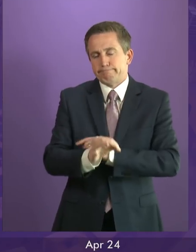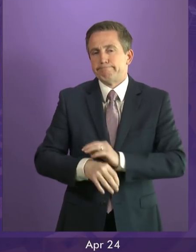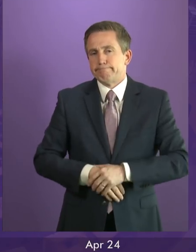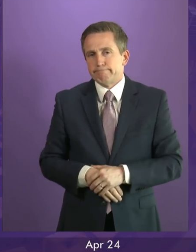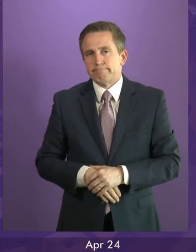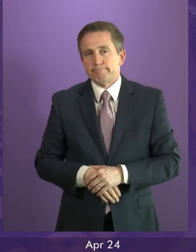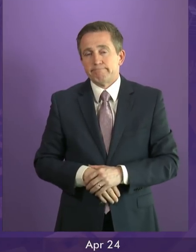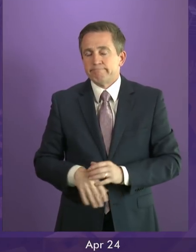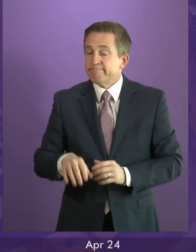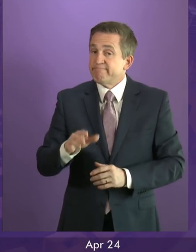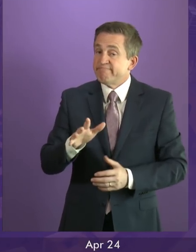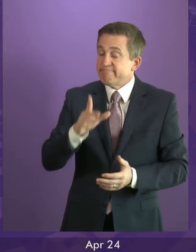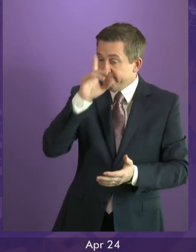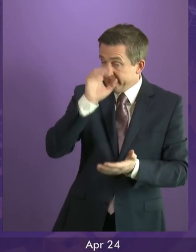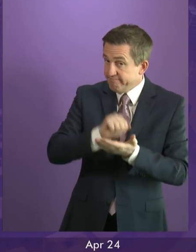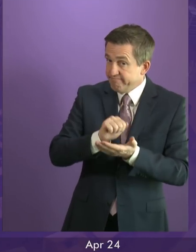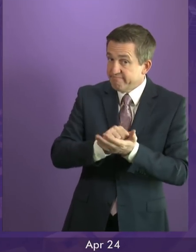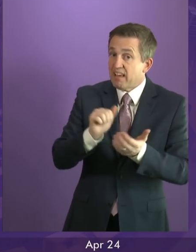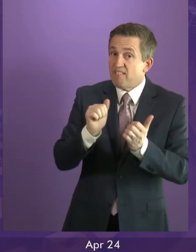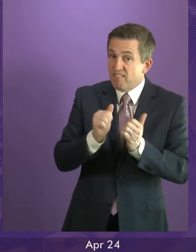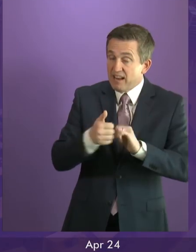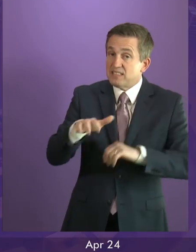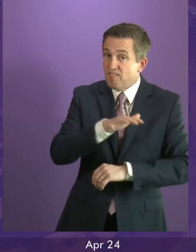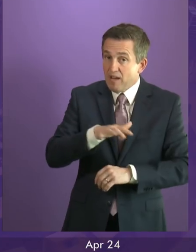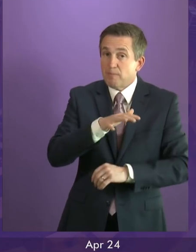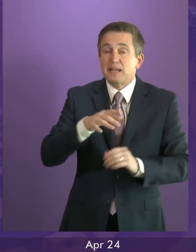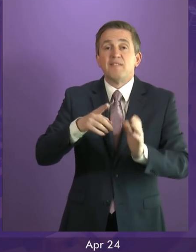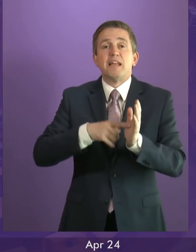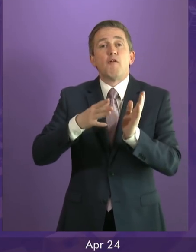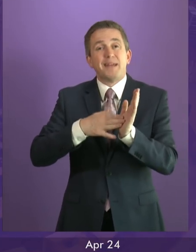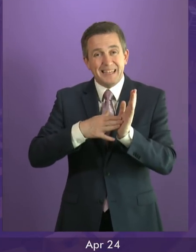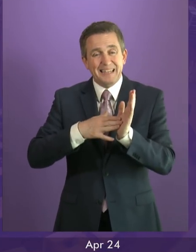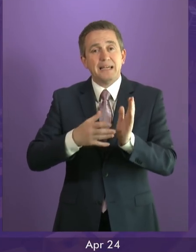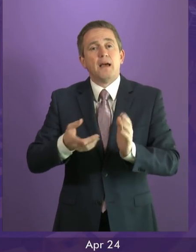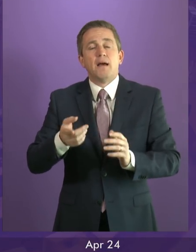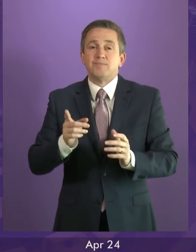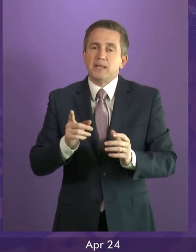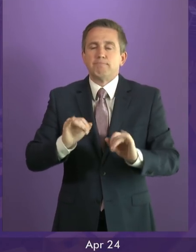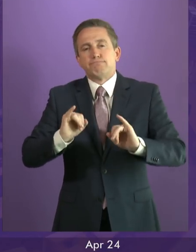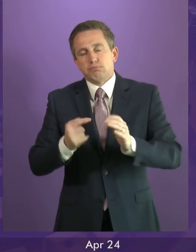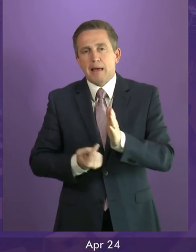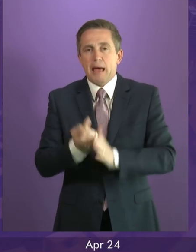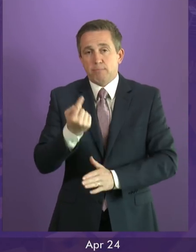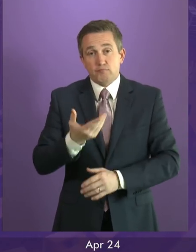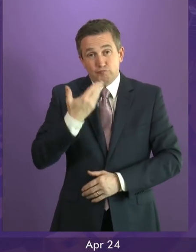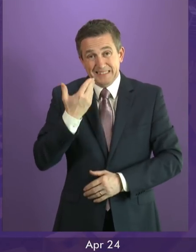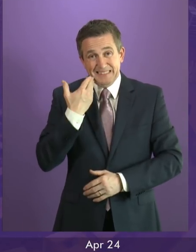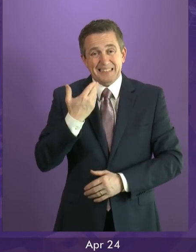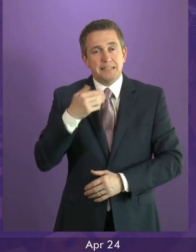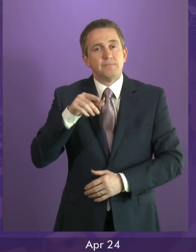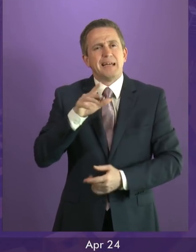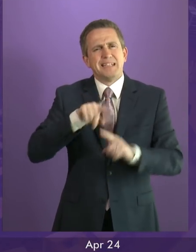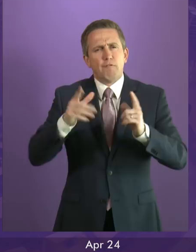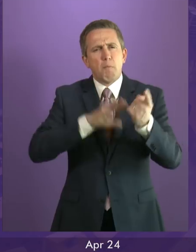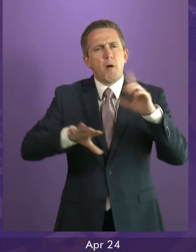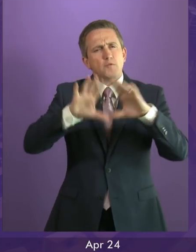My thoughts are with the friends and family of Lyra McKee, and also those affected by the atrocities of recent days across